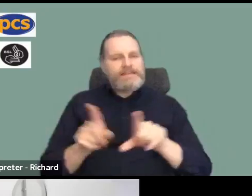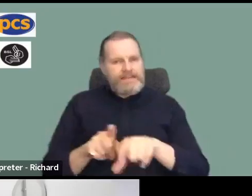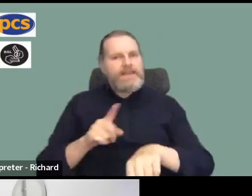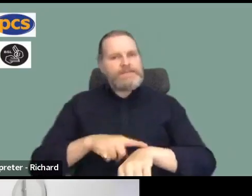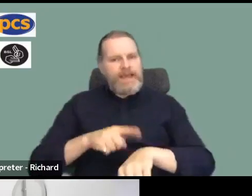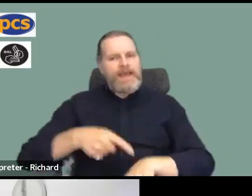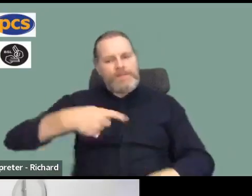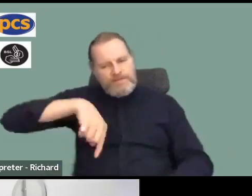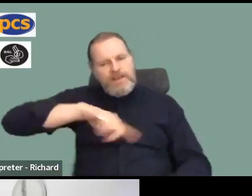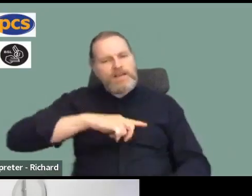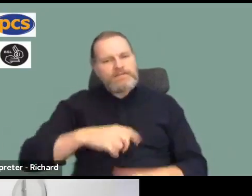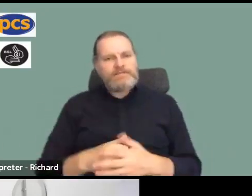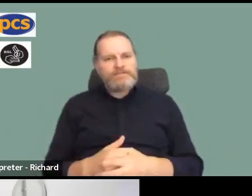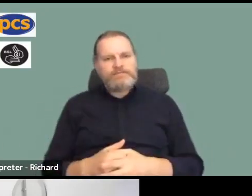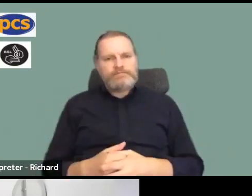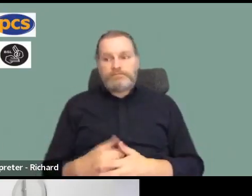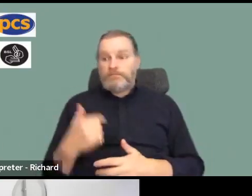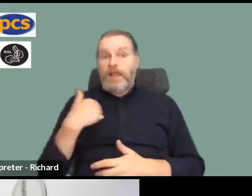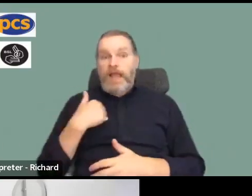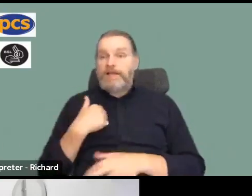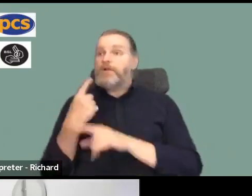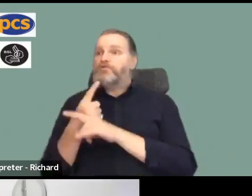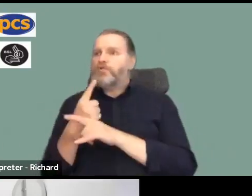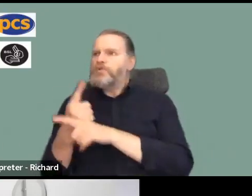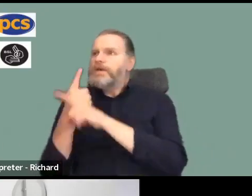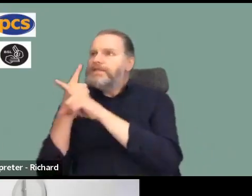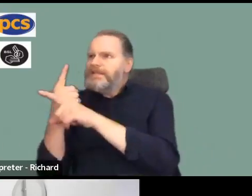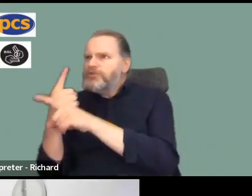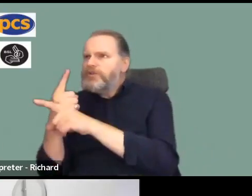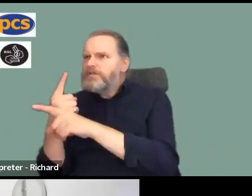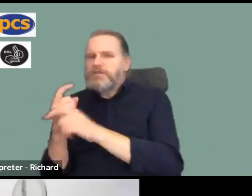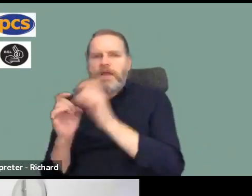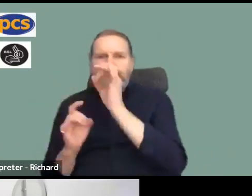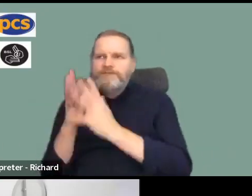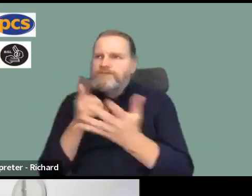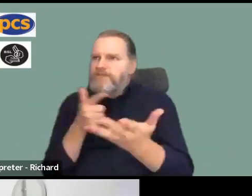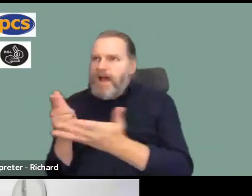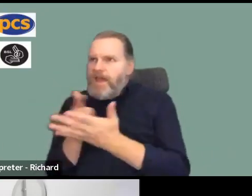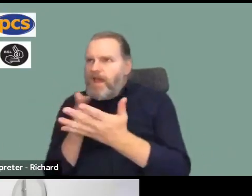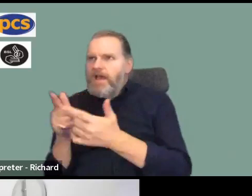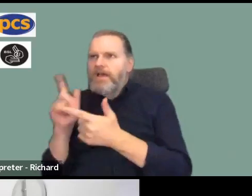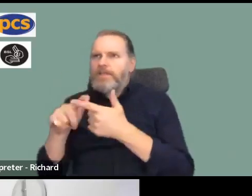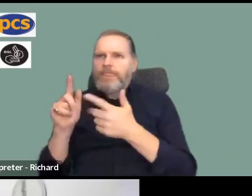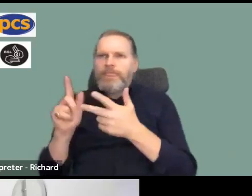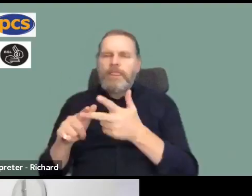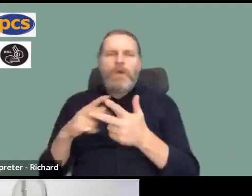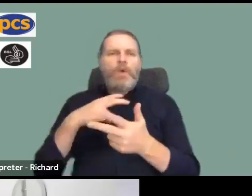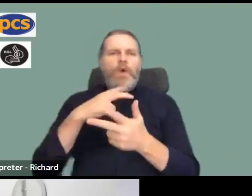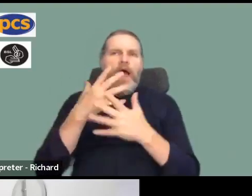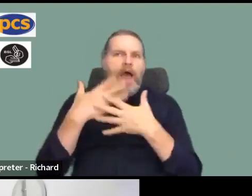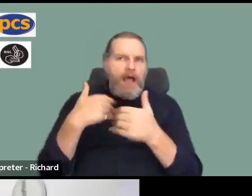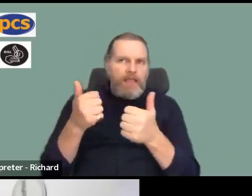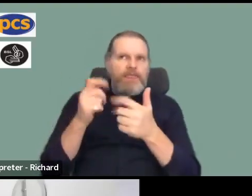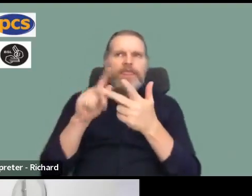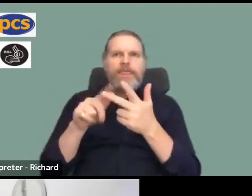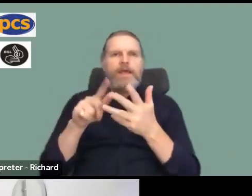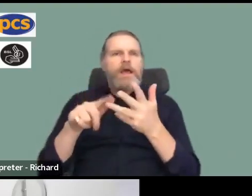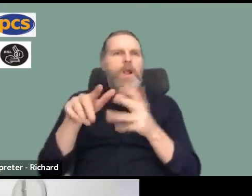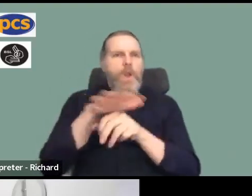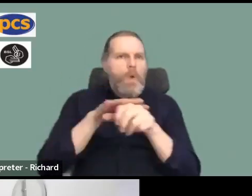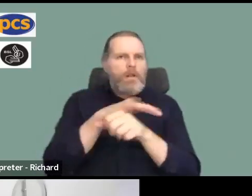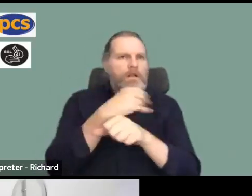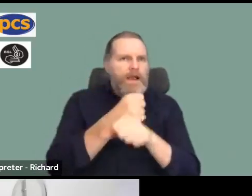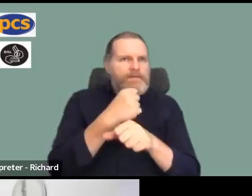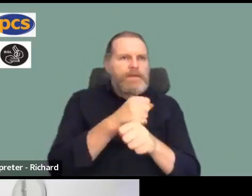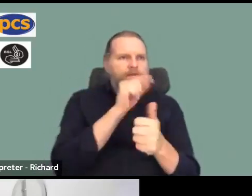I have spoken to the teachers, to the fire brigades union, to unison in both health and local government, and to the other civil service